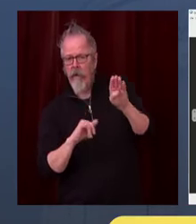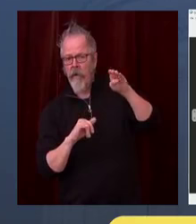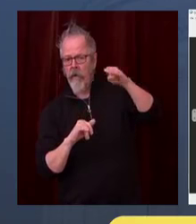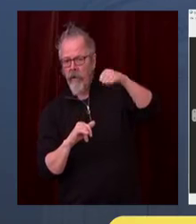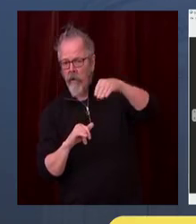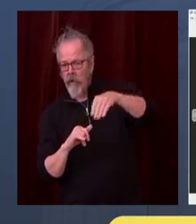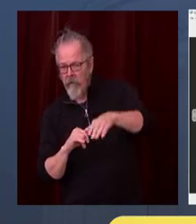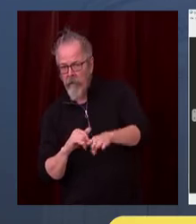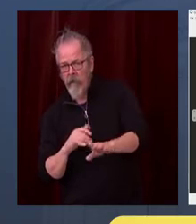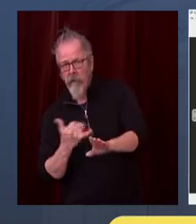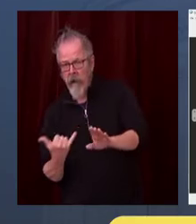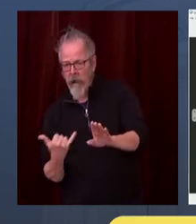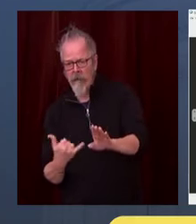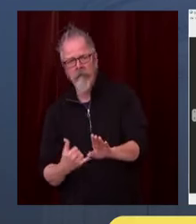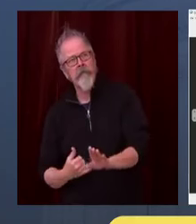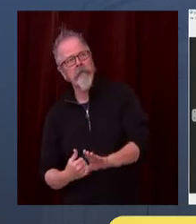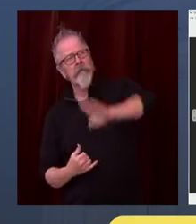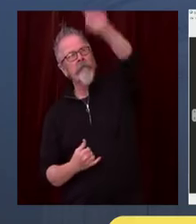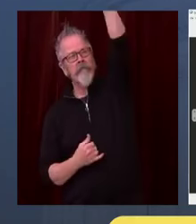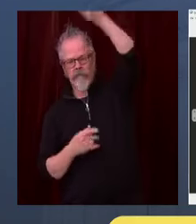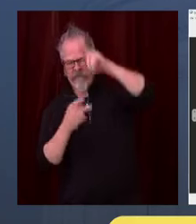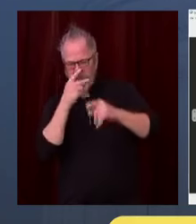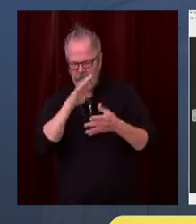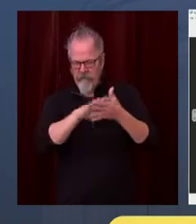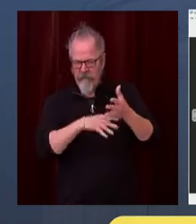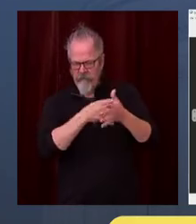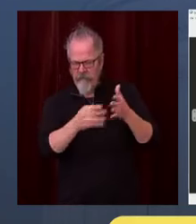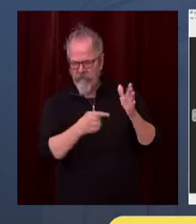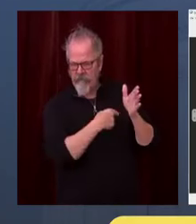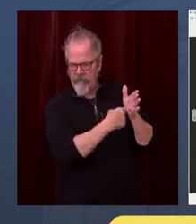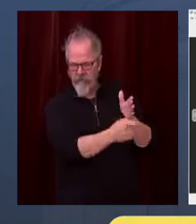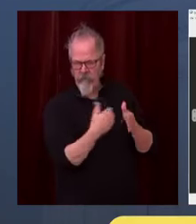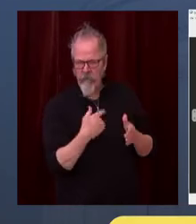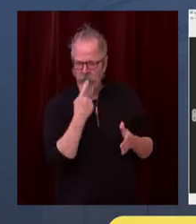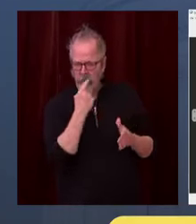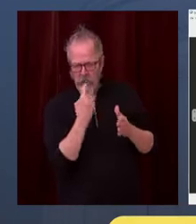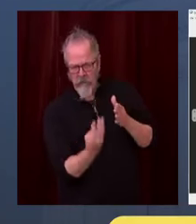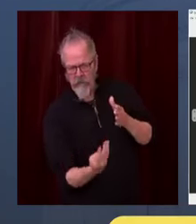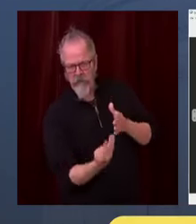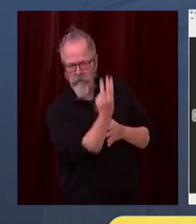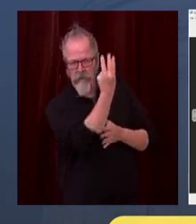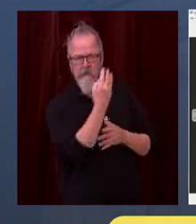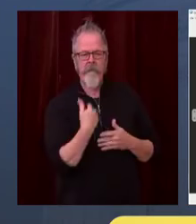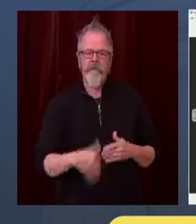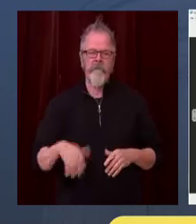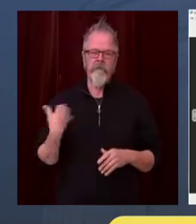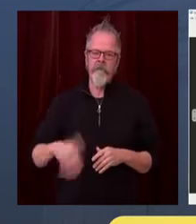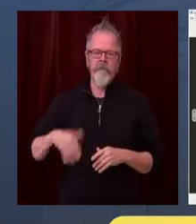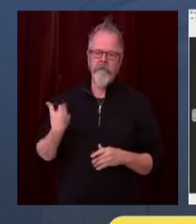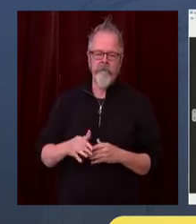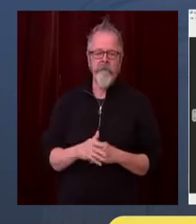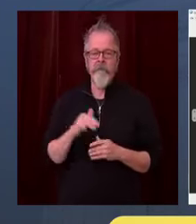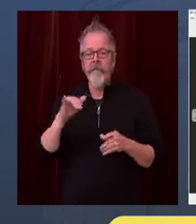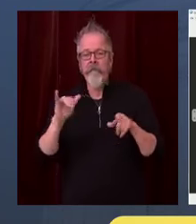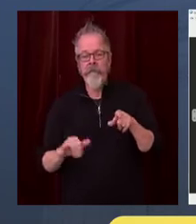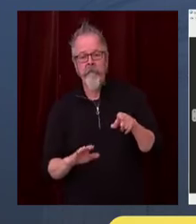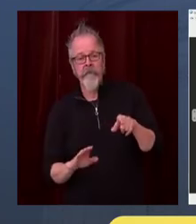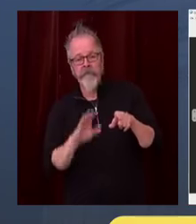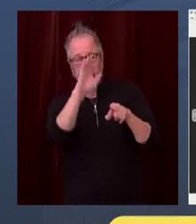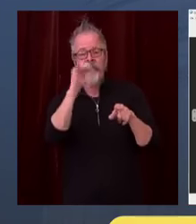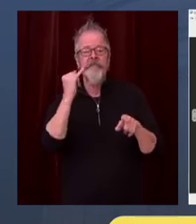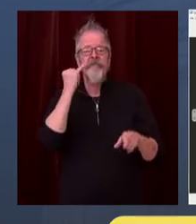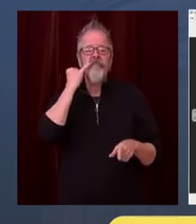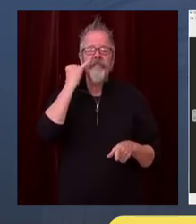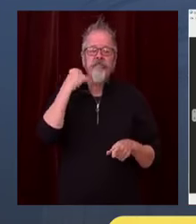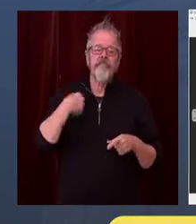will continue to go up at just as steep a rate, left unchecked. That's why inaction is not